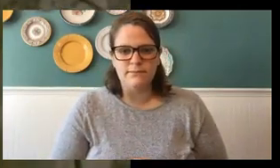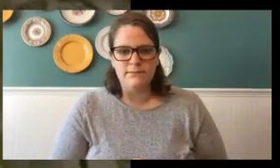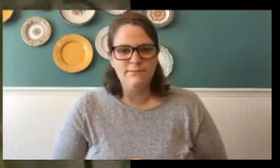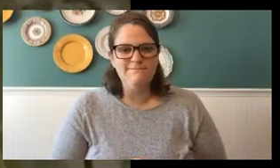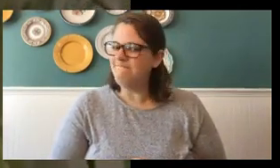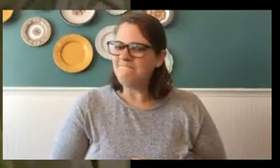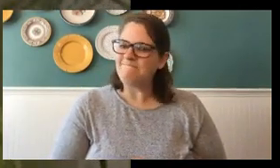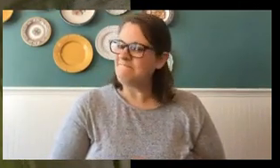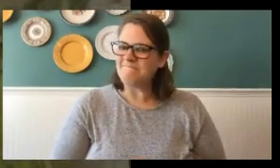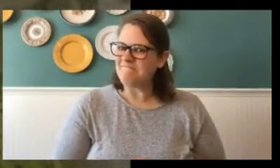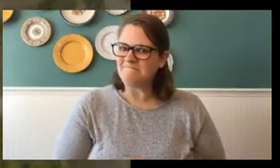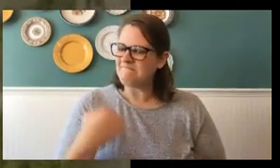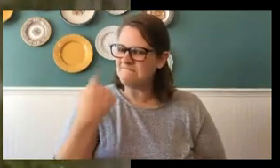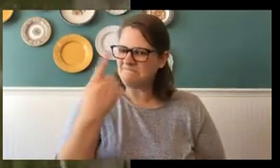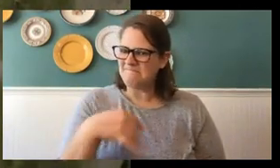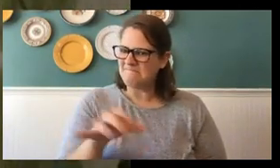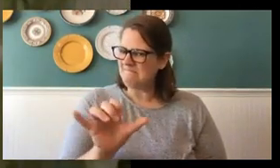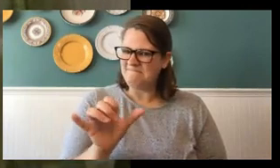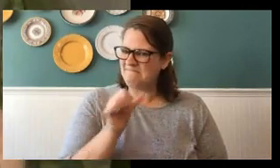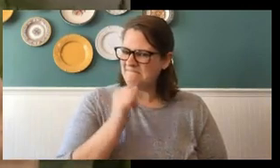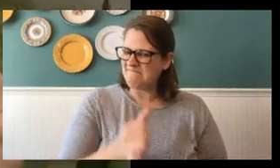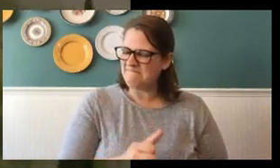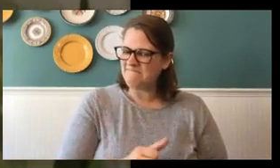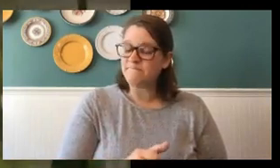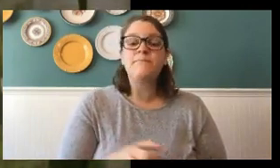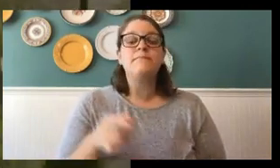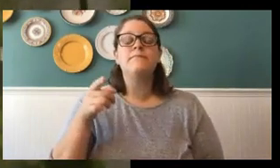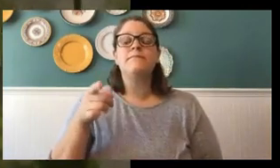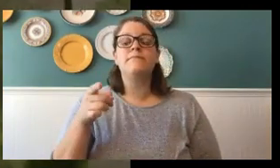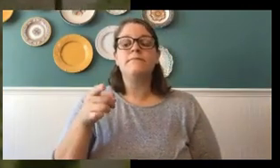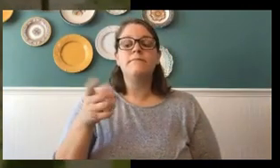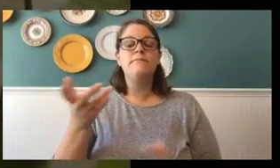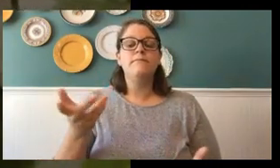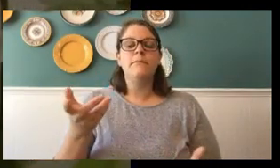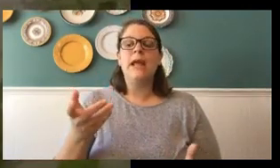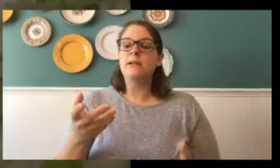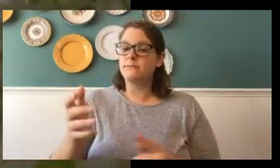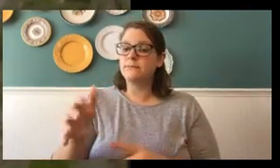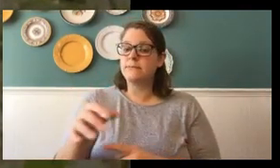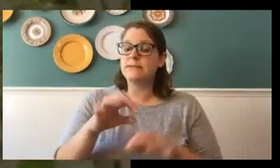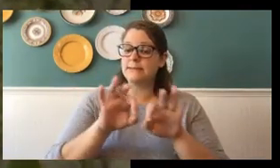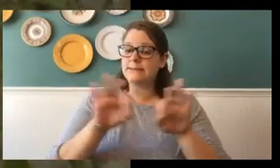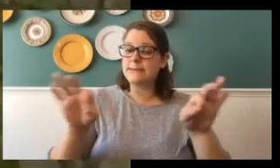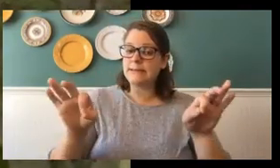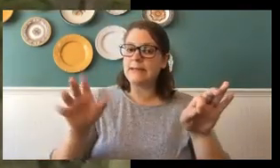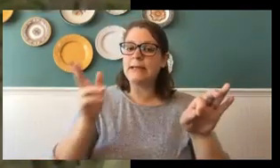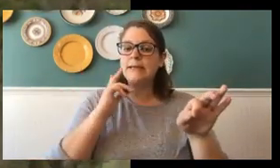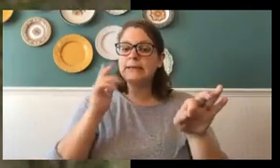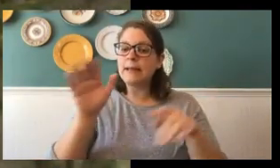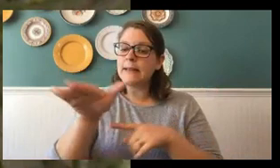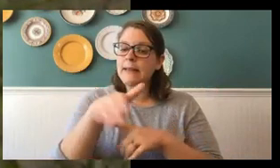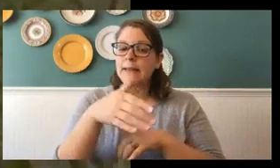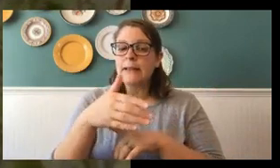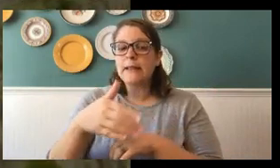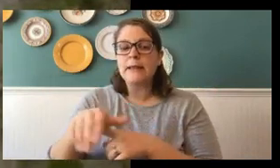No, they don't look the same at all, do they? This one is on a stick and I see leaves and I